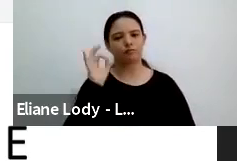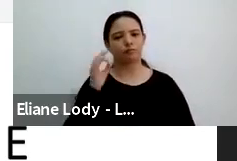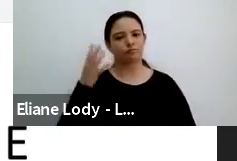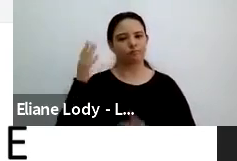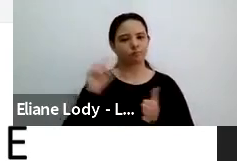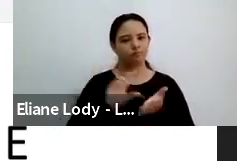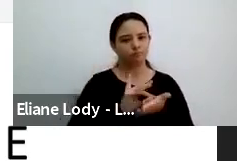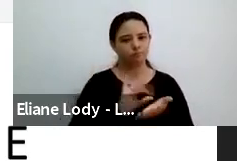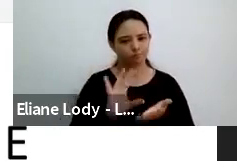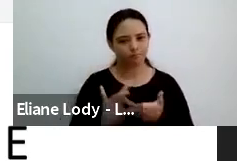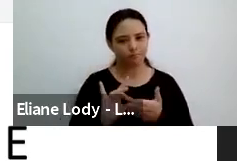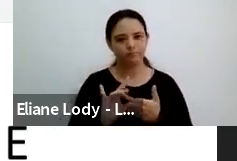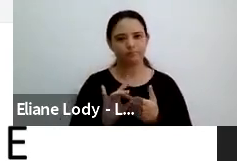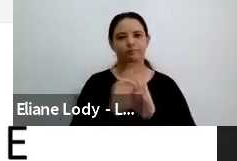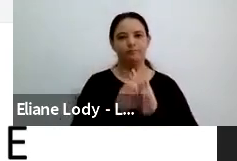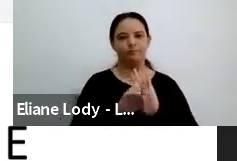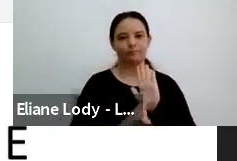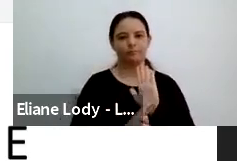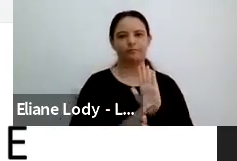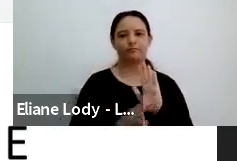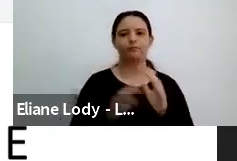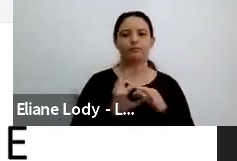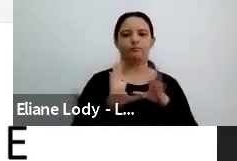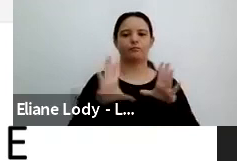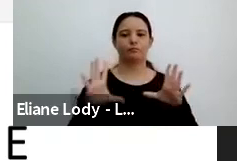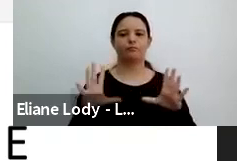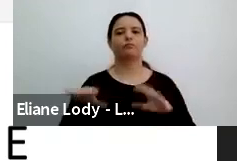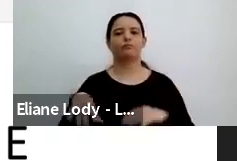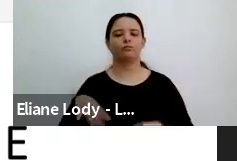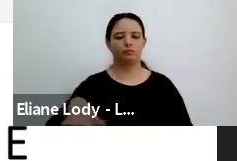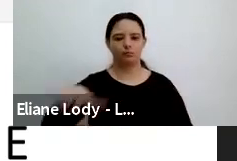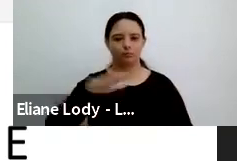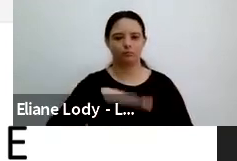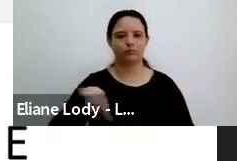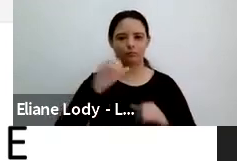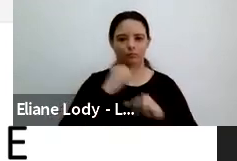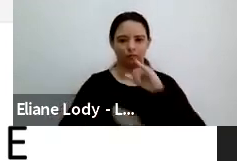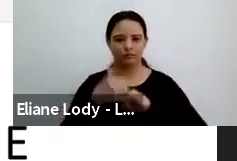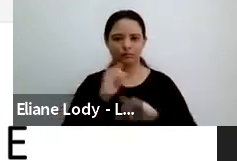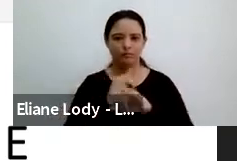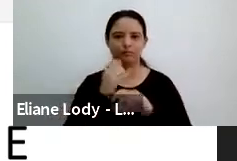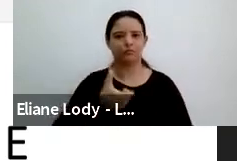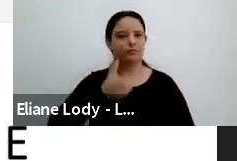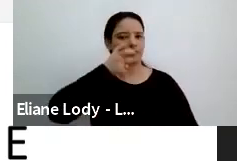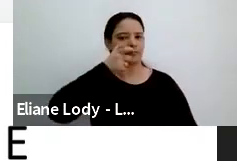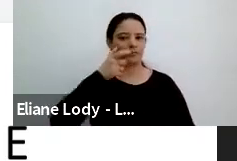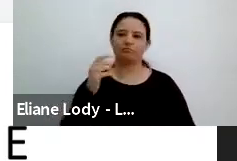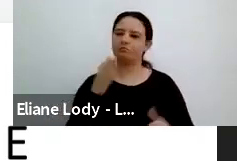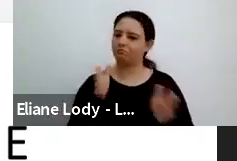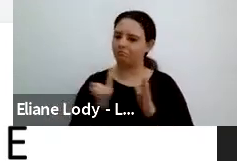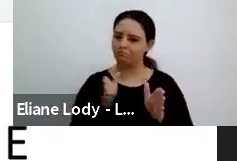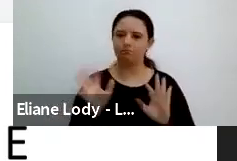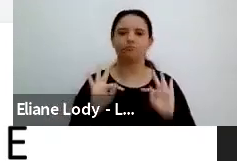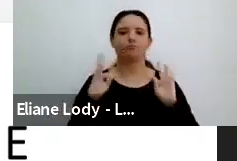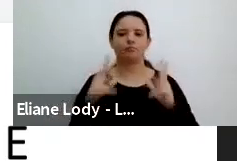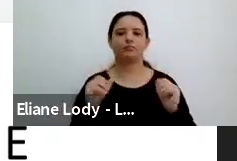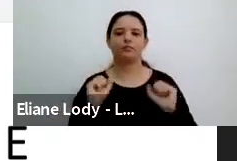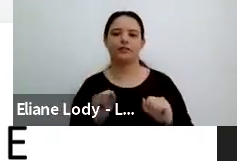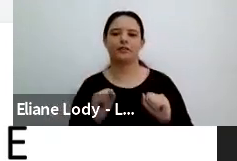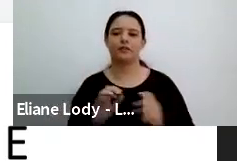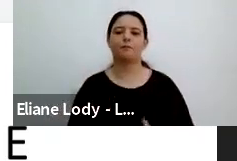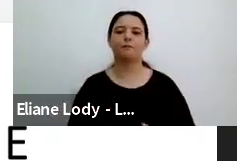open source, which makes it nice that everyone can access them. What we're going to do is to go through some slides